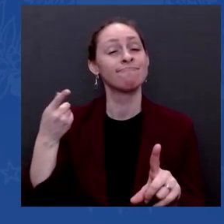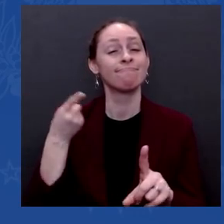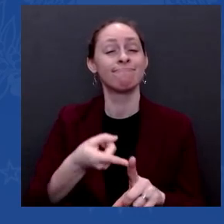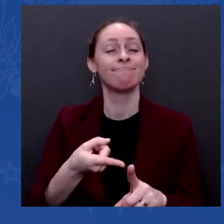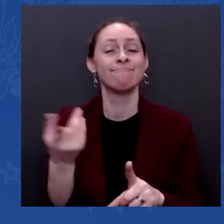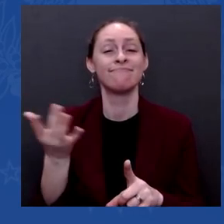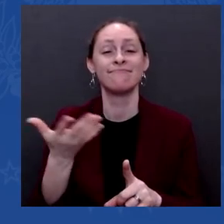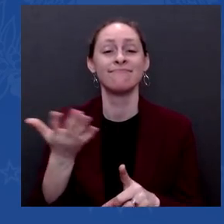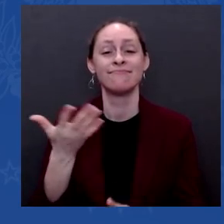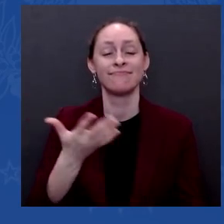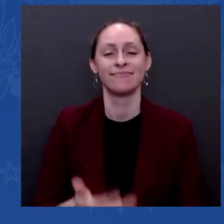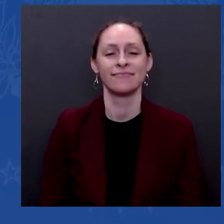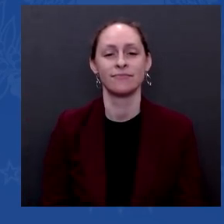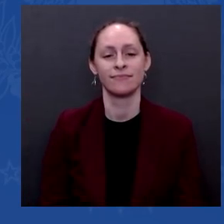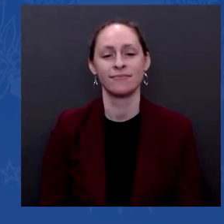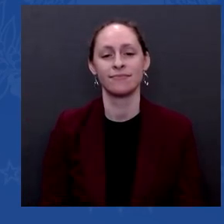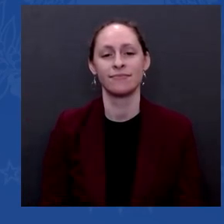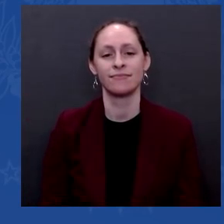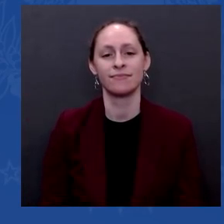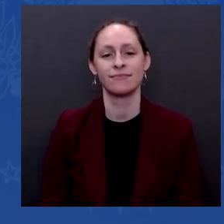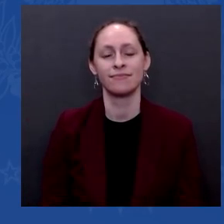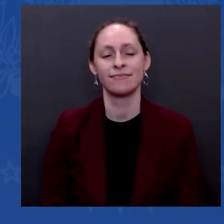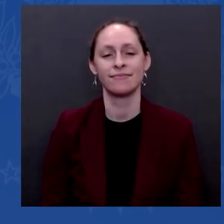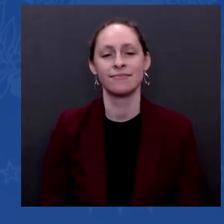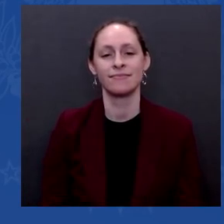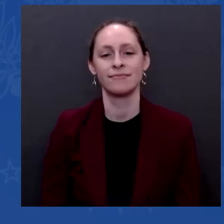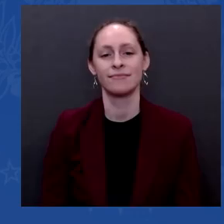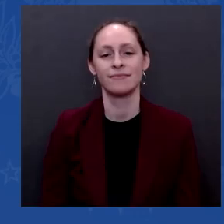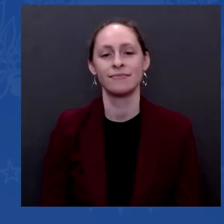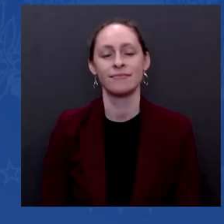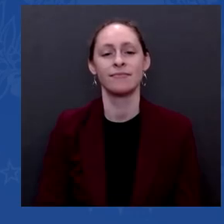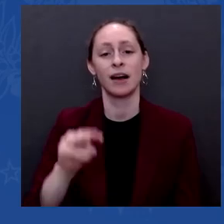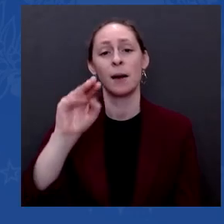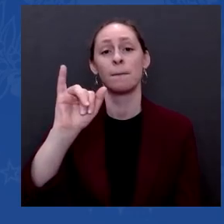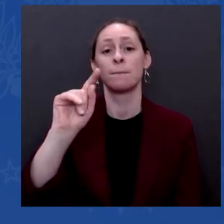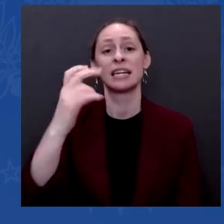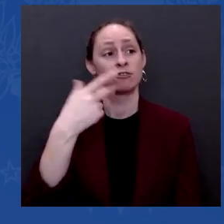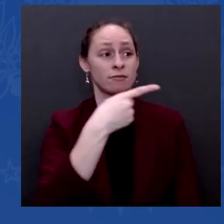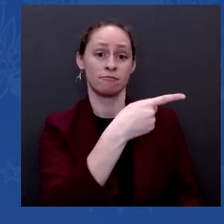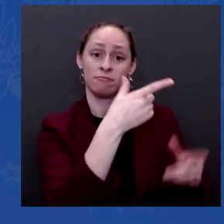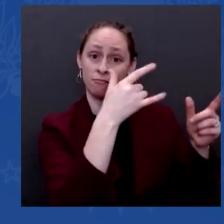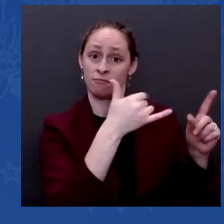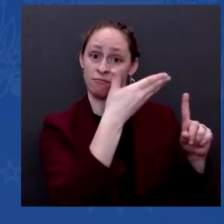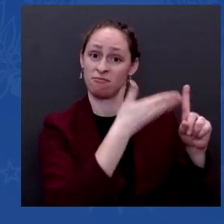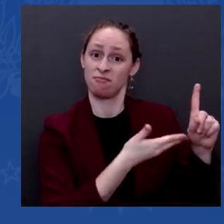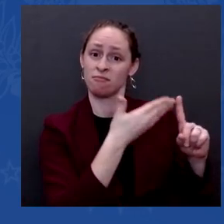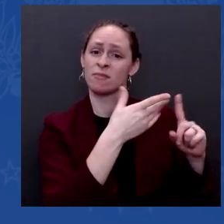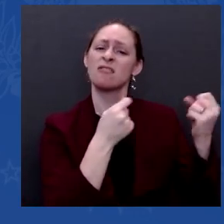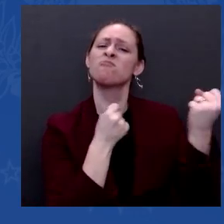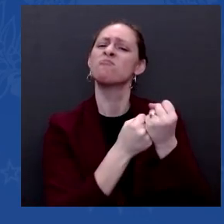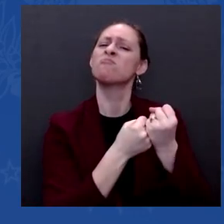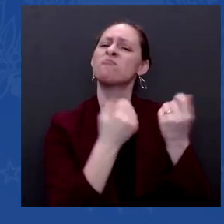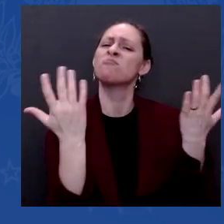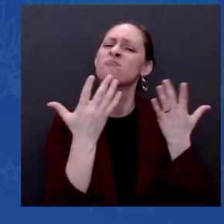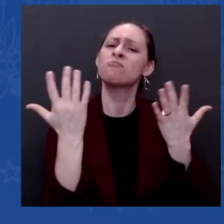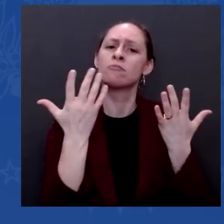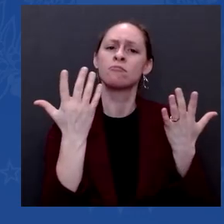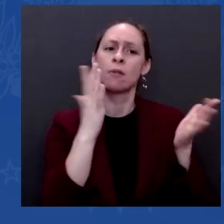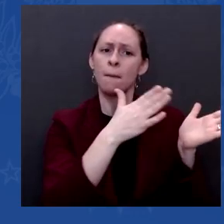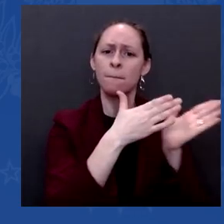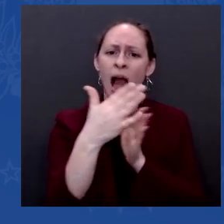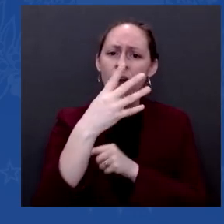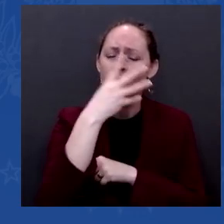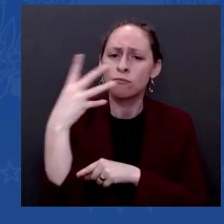What's he for on immigration? What's he for? What's he proposing? He's bathing